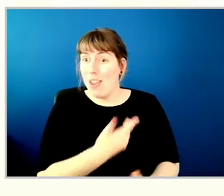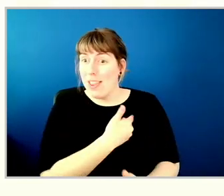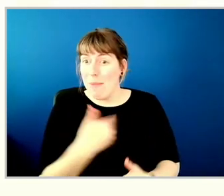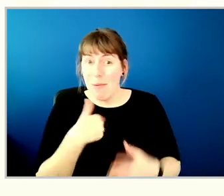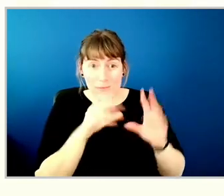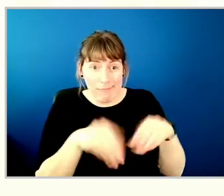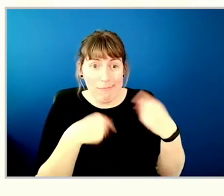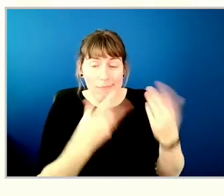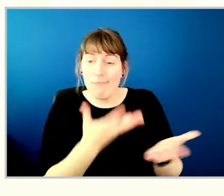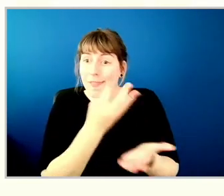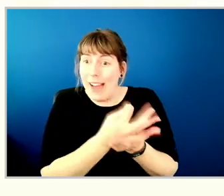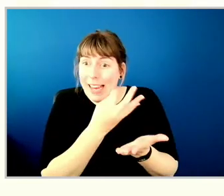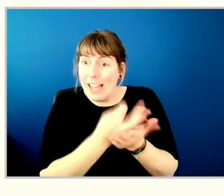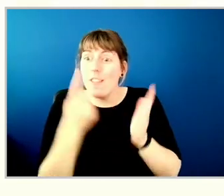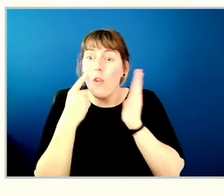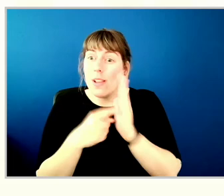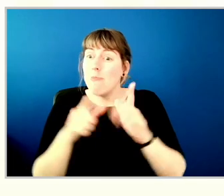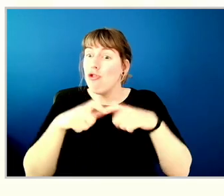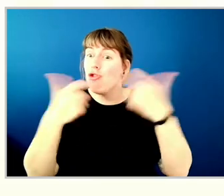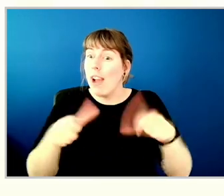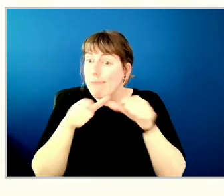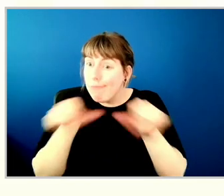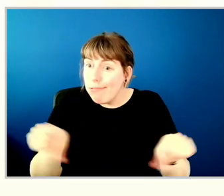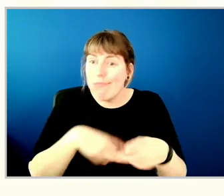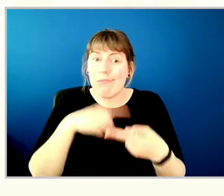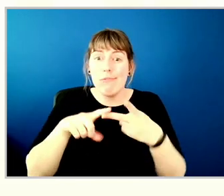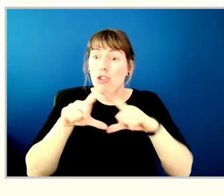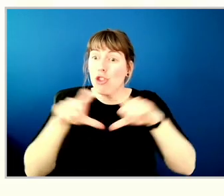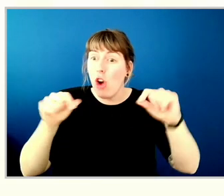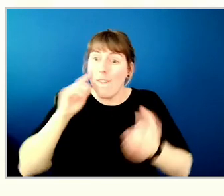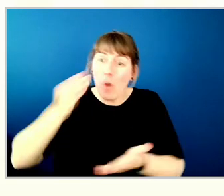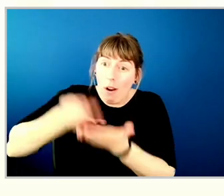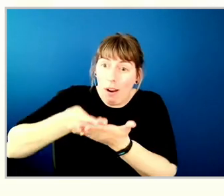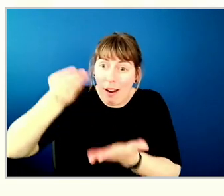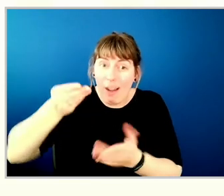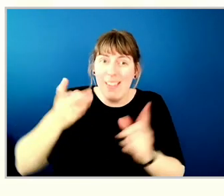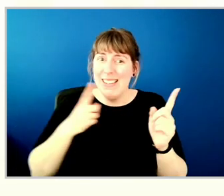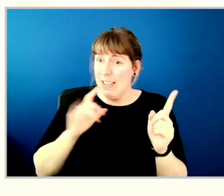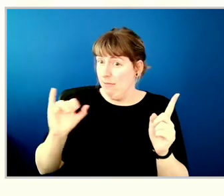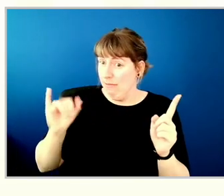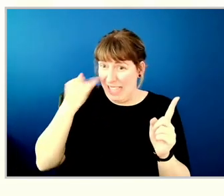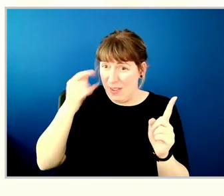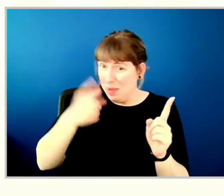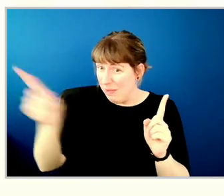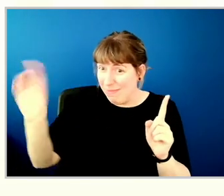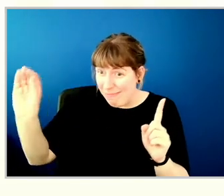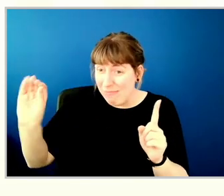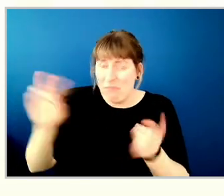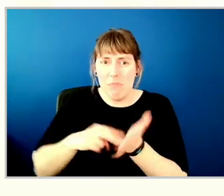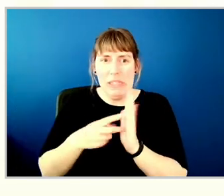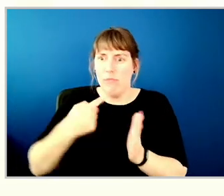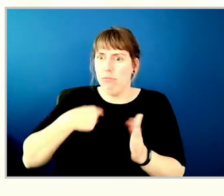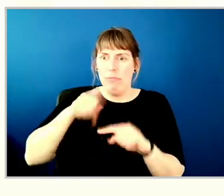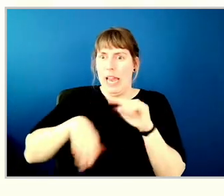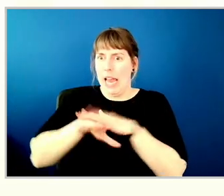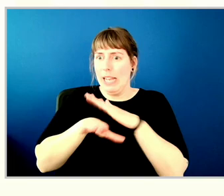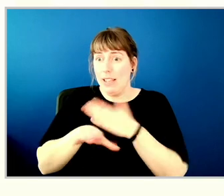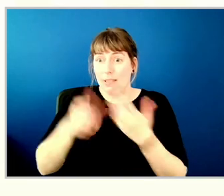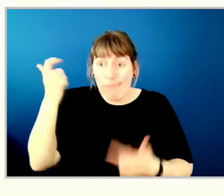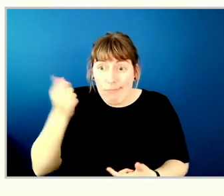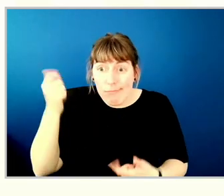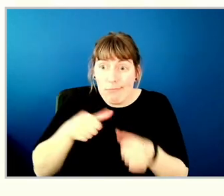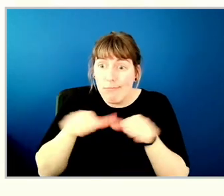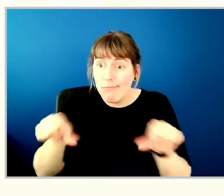literacy, cashing your check, getting a bank card. If it wasn't for them, a lot of people would not be able to get their welfare checks